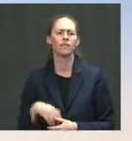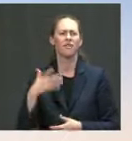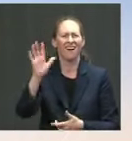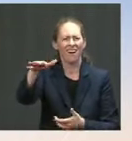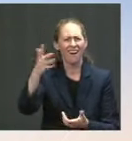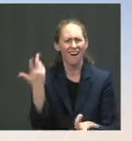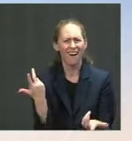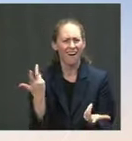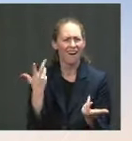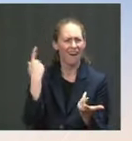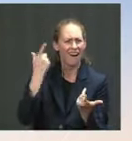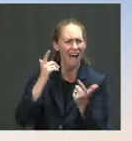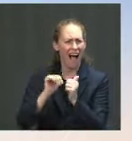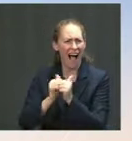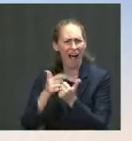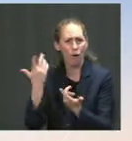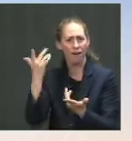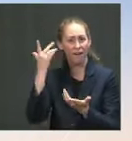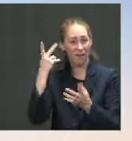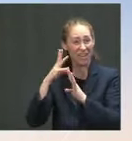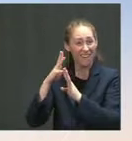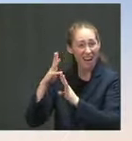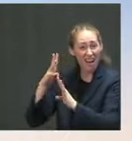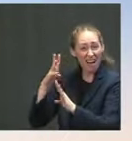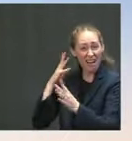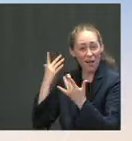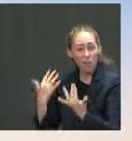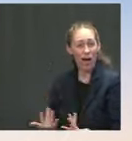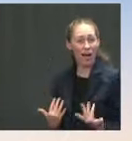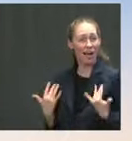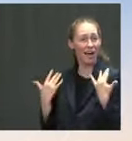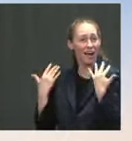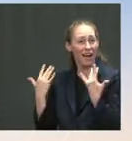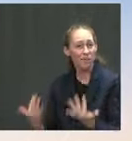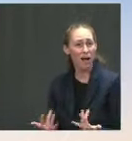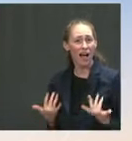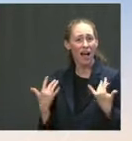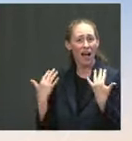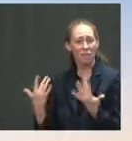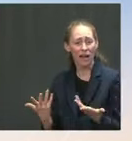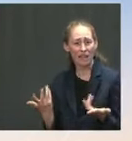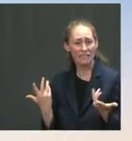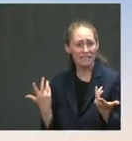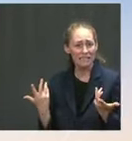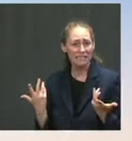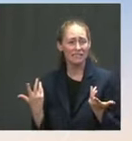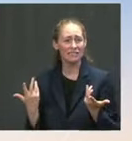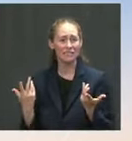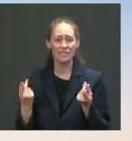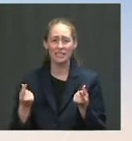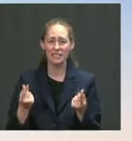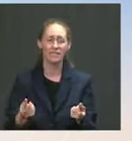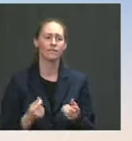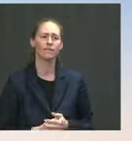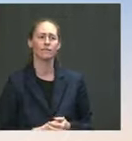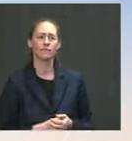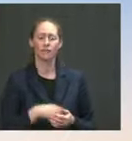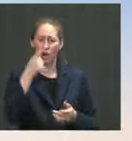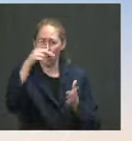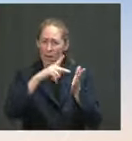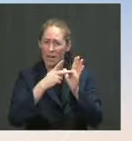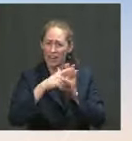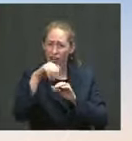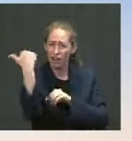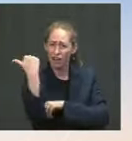years? Ms. You mean people who are in third countries? Well, what I will tell you is that it typically takes months to go through this process. And what this